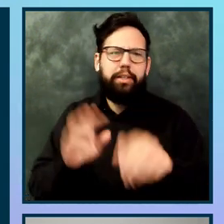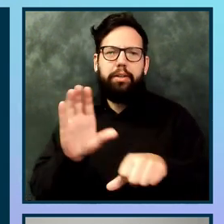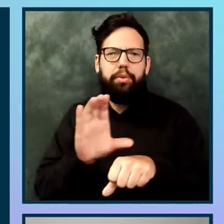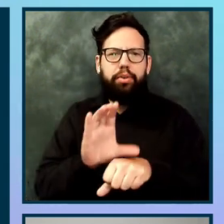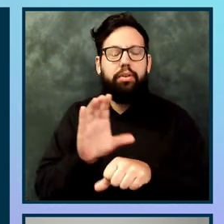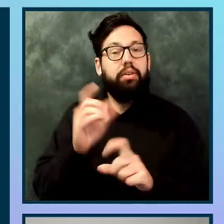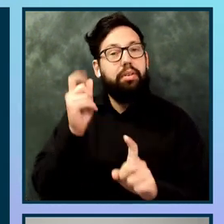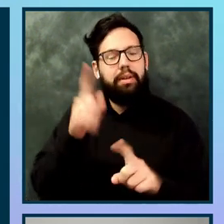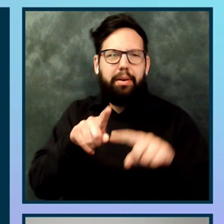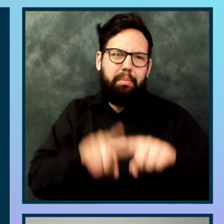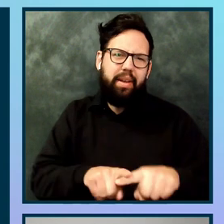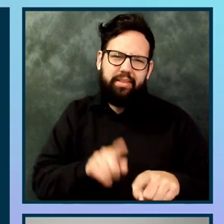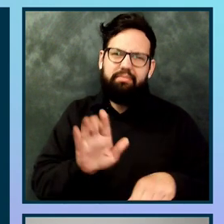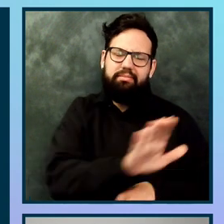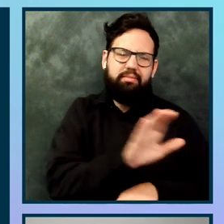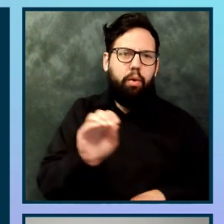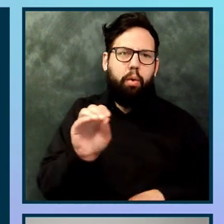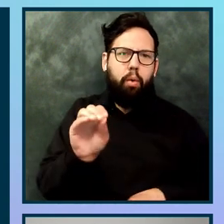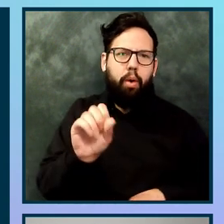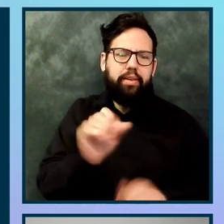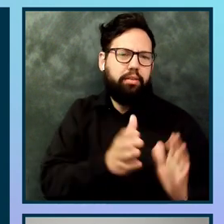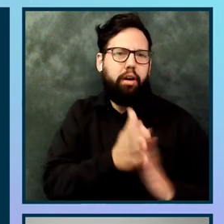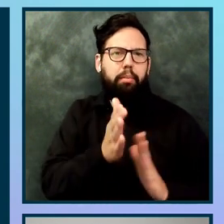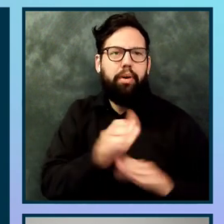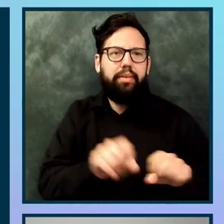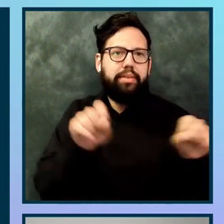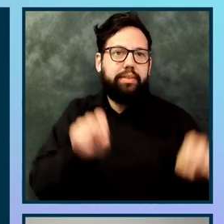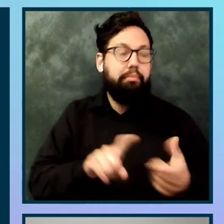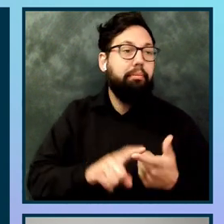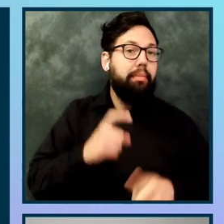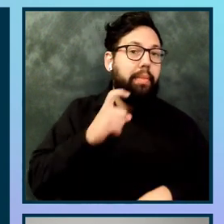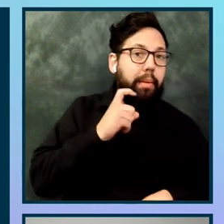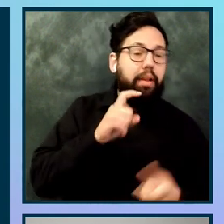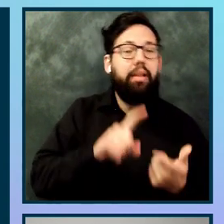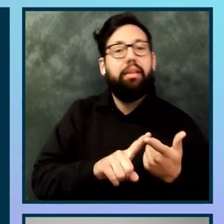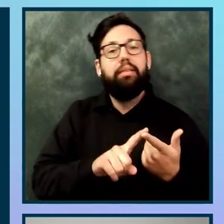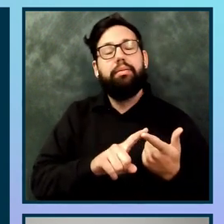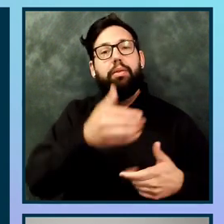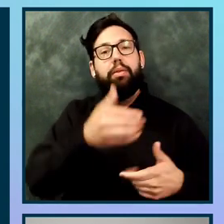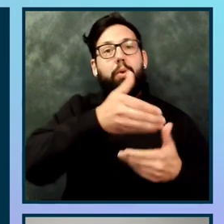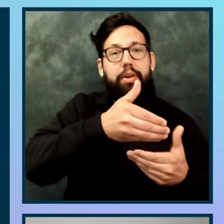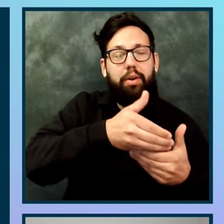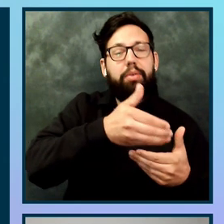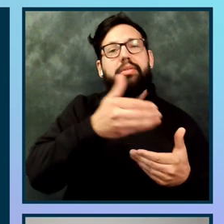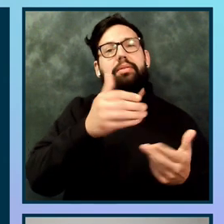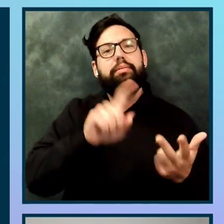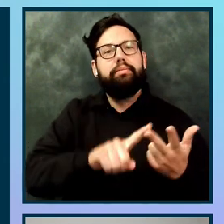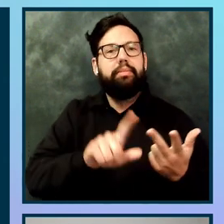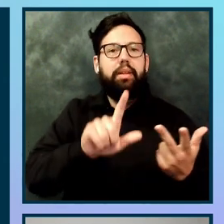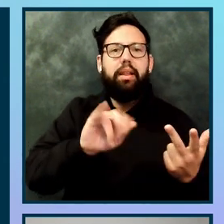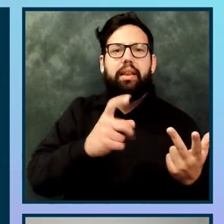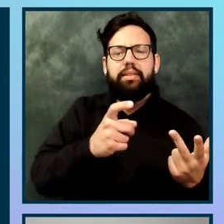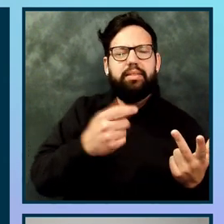screen reader built-in. In Apple, either iOS or Mac has voiceover. Windows has moderator, Linux has Orca,